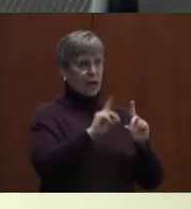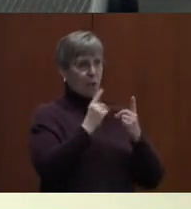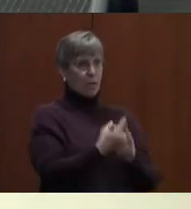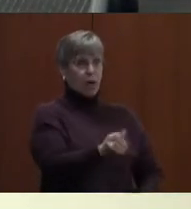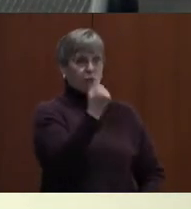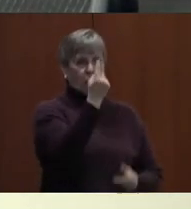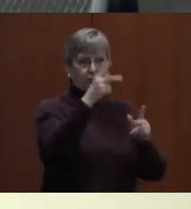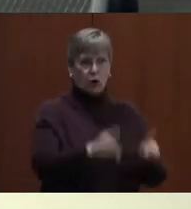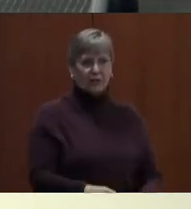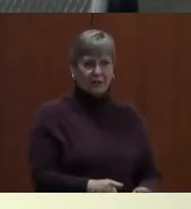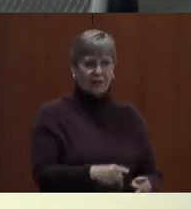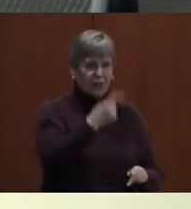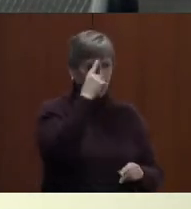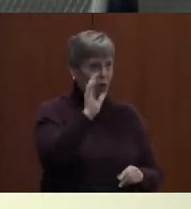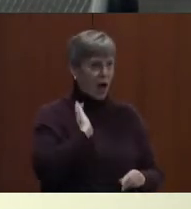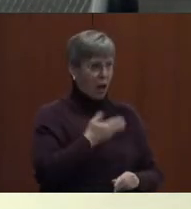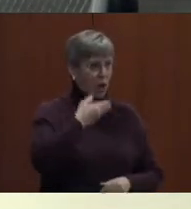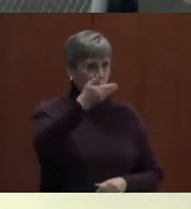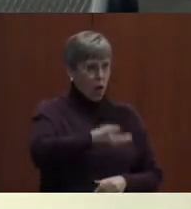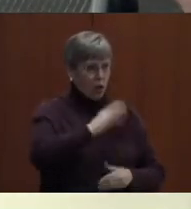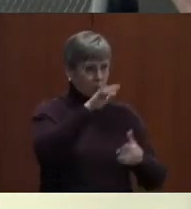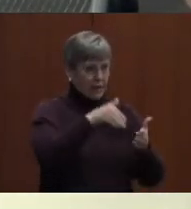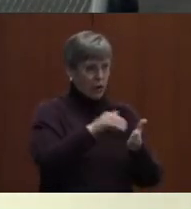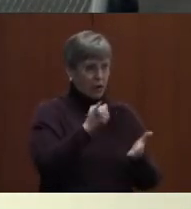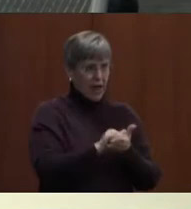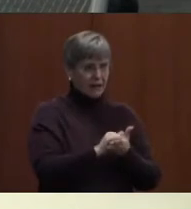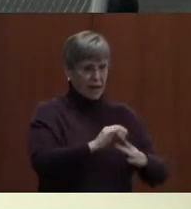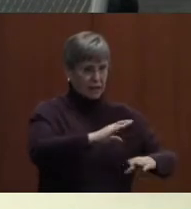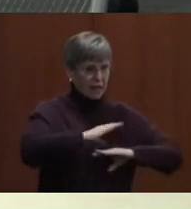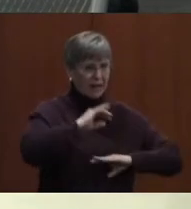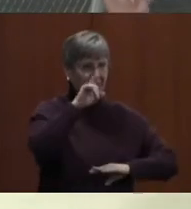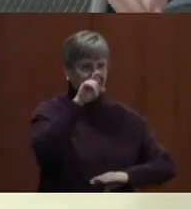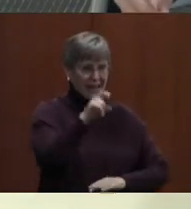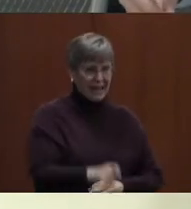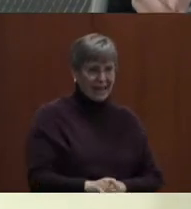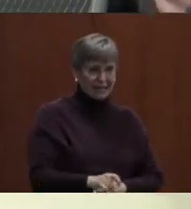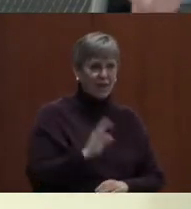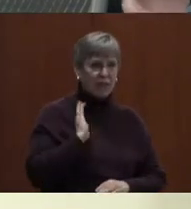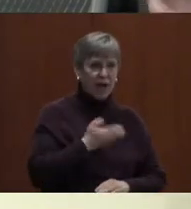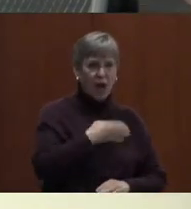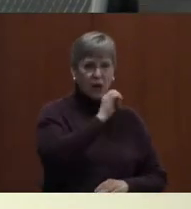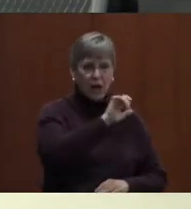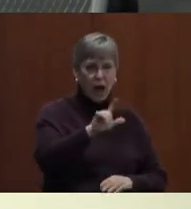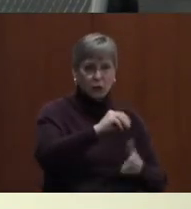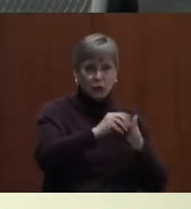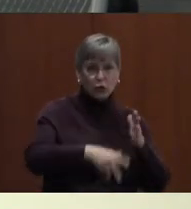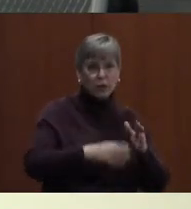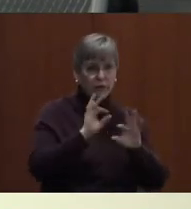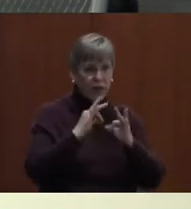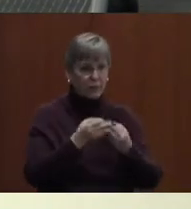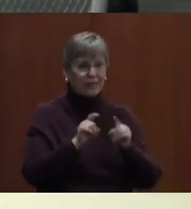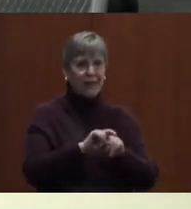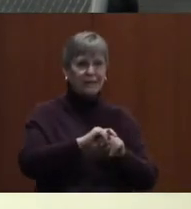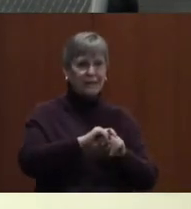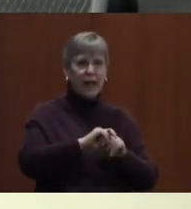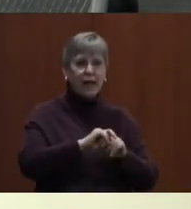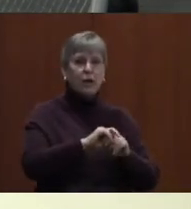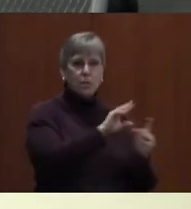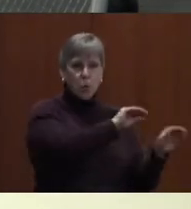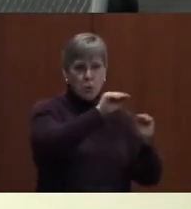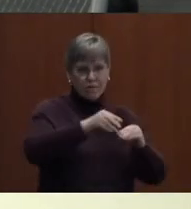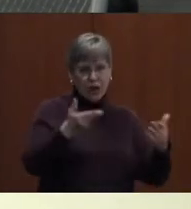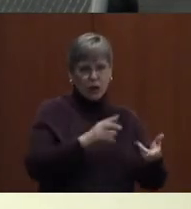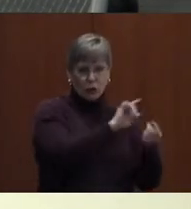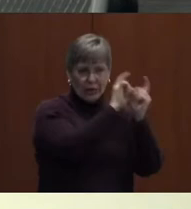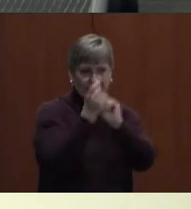for our welcome center that meets the needs of our EL students and their families as they transition to Washington County